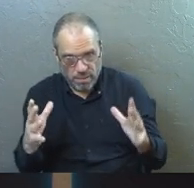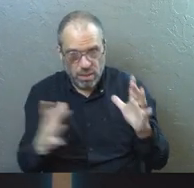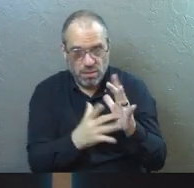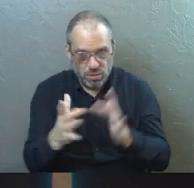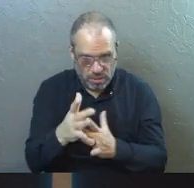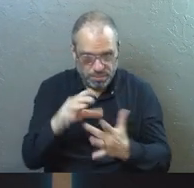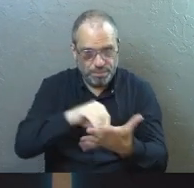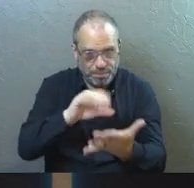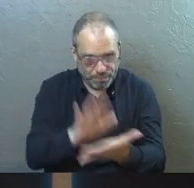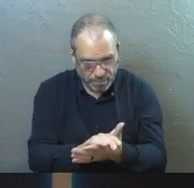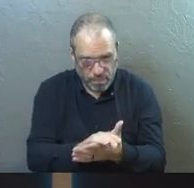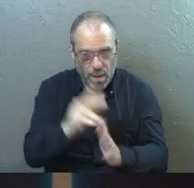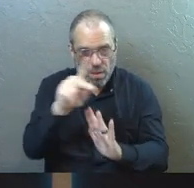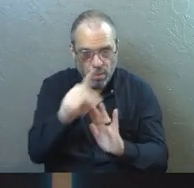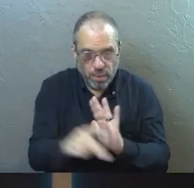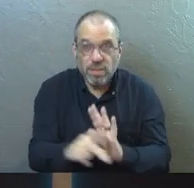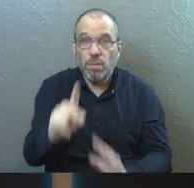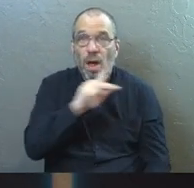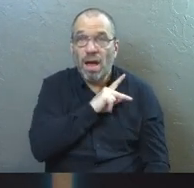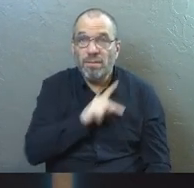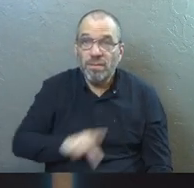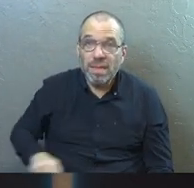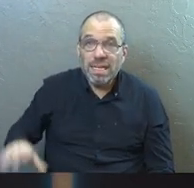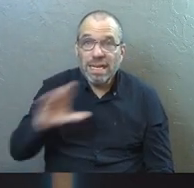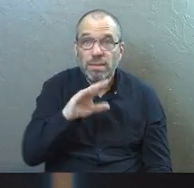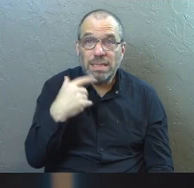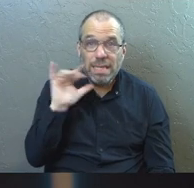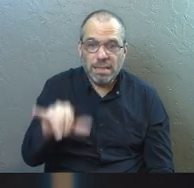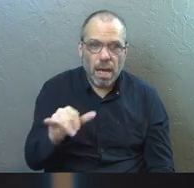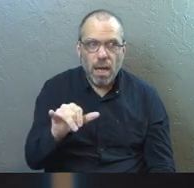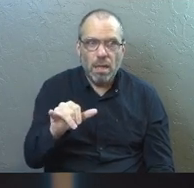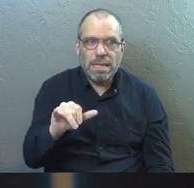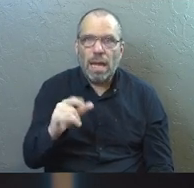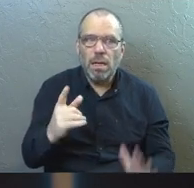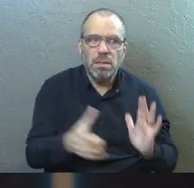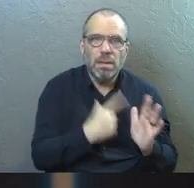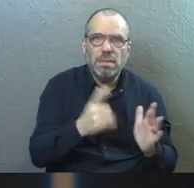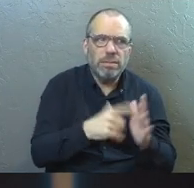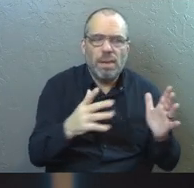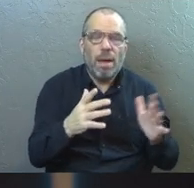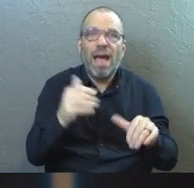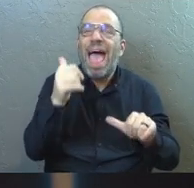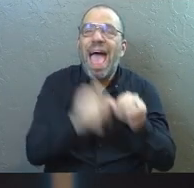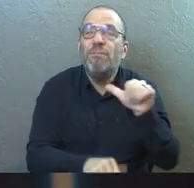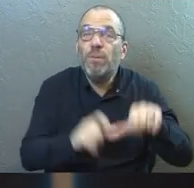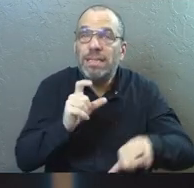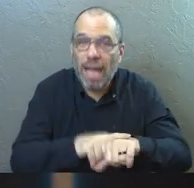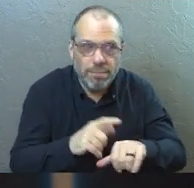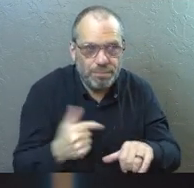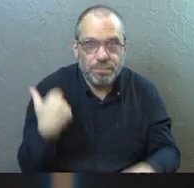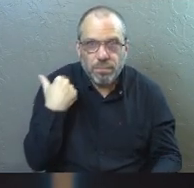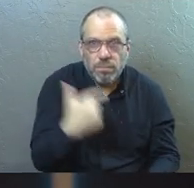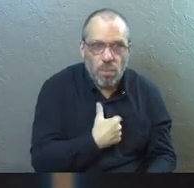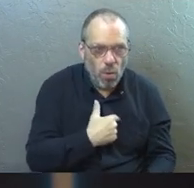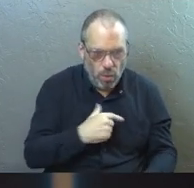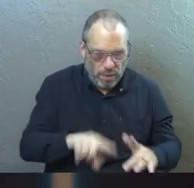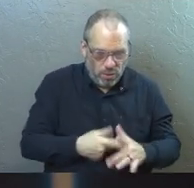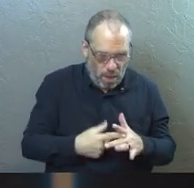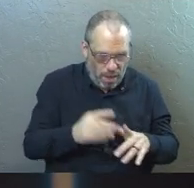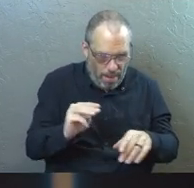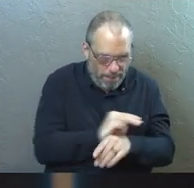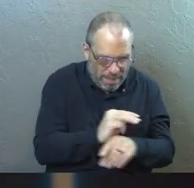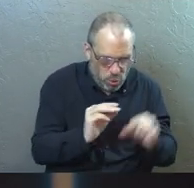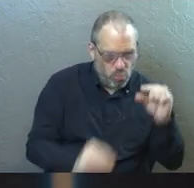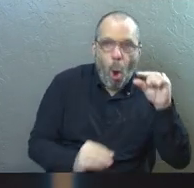And Jesus lays out a principle of the kingdom for us there when he says that, that sometimes, almost every time, actually, we've got to start in